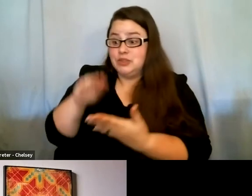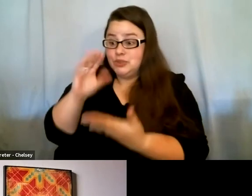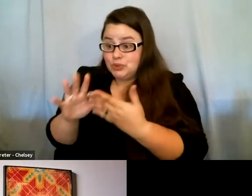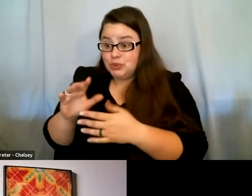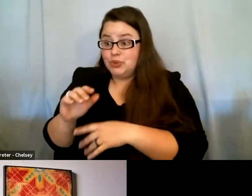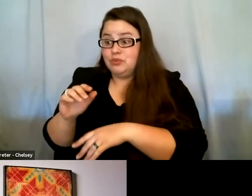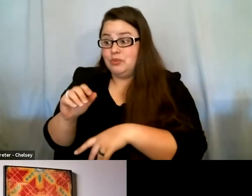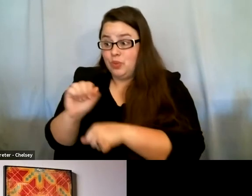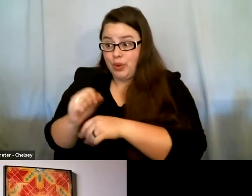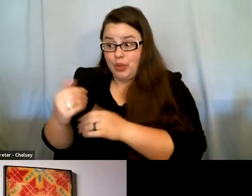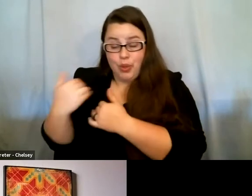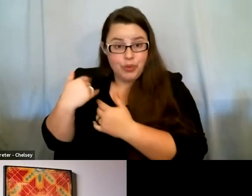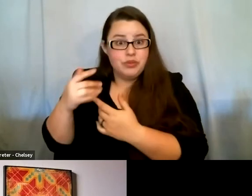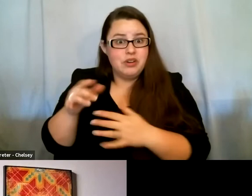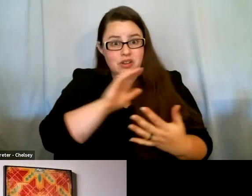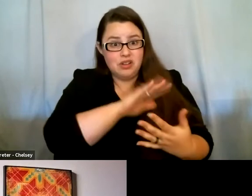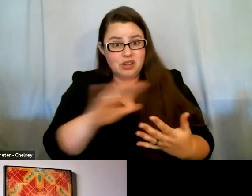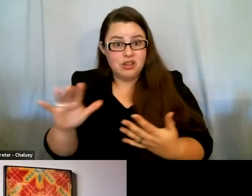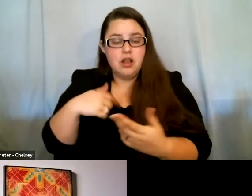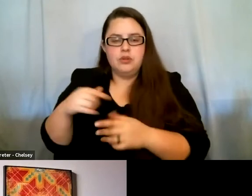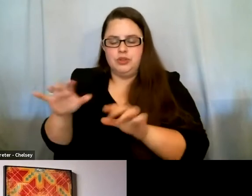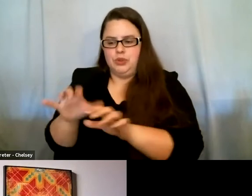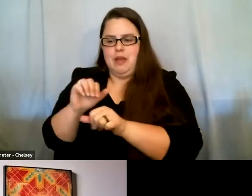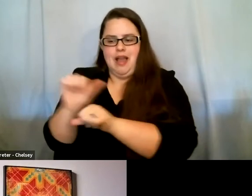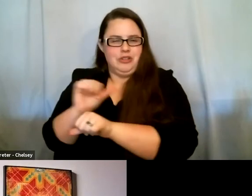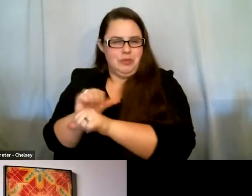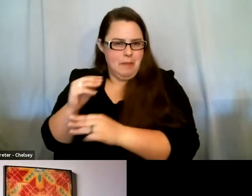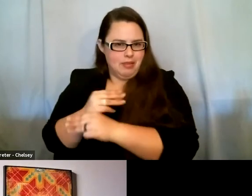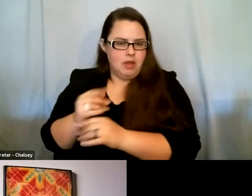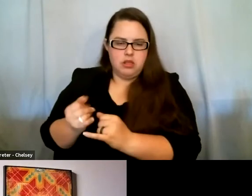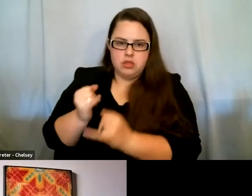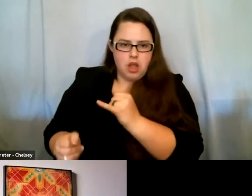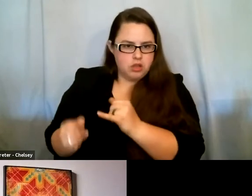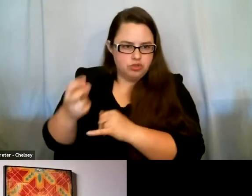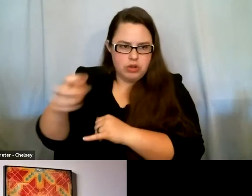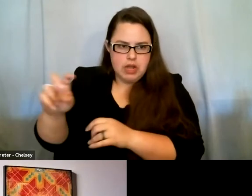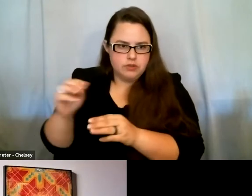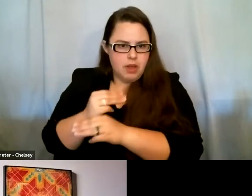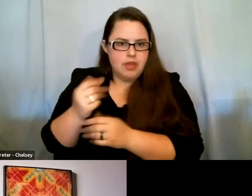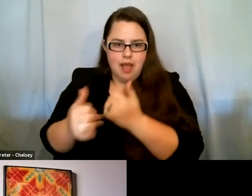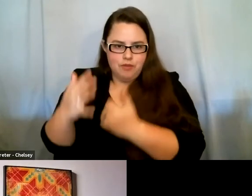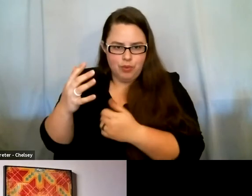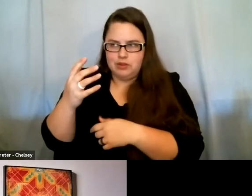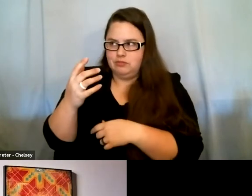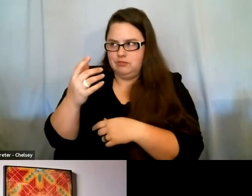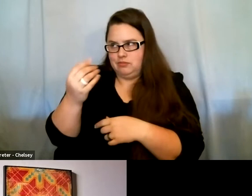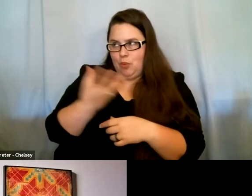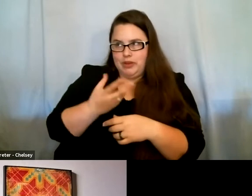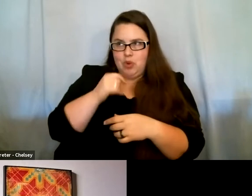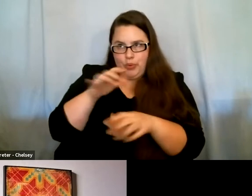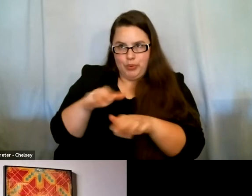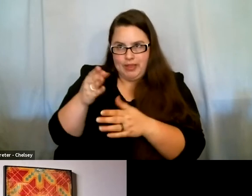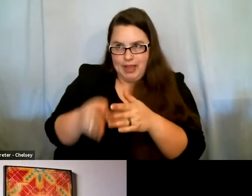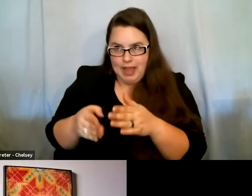I was doing my algebra math, right? My last transfer math, which, know, everybody tells me like, don't do that at the end, but here I go. I do it at the last